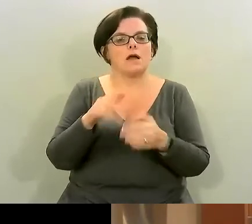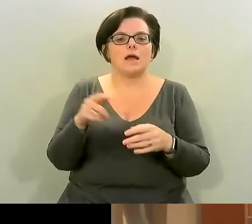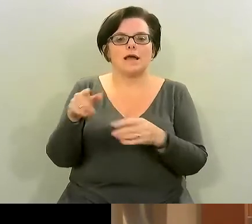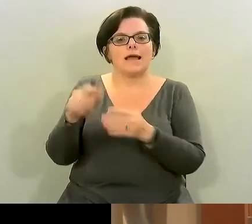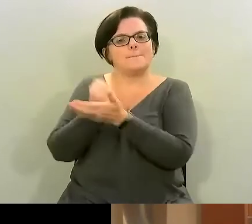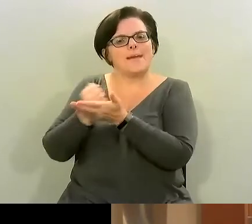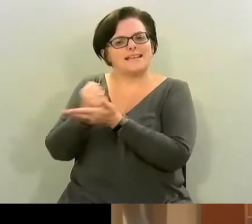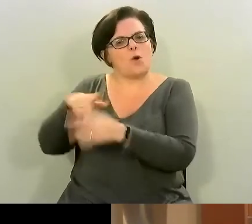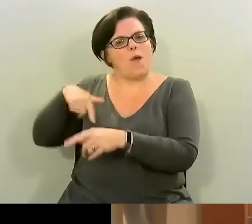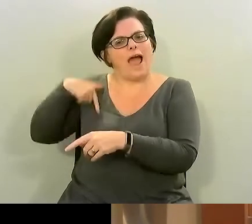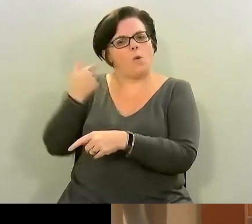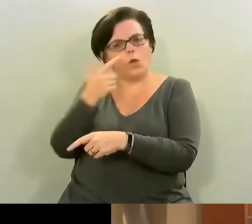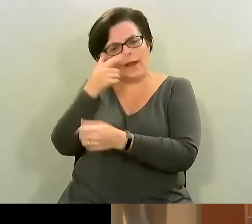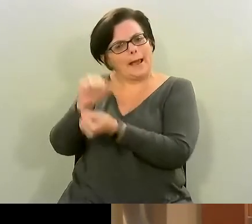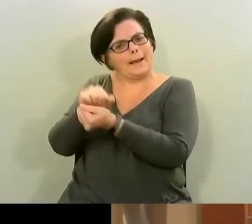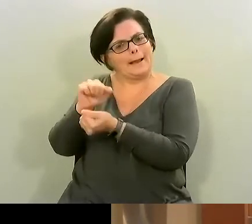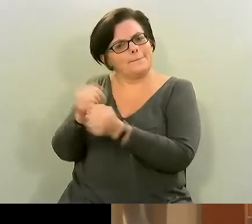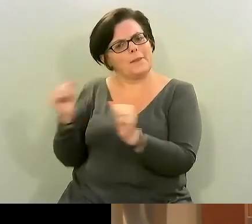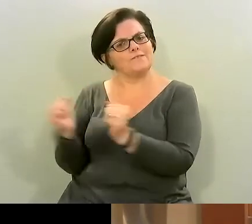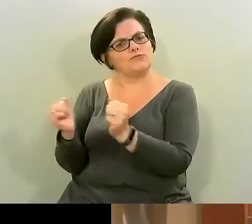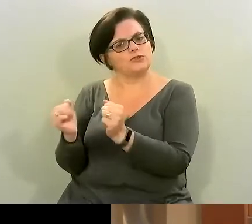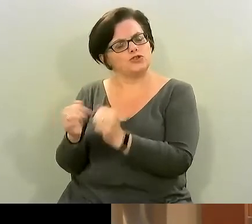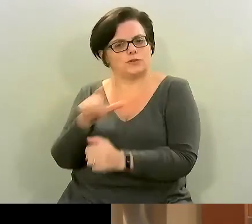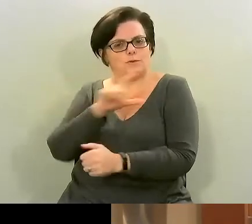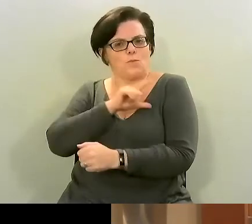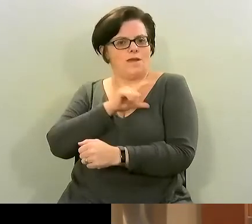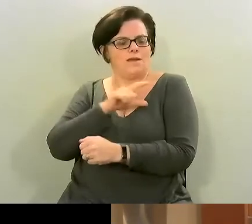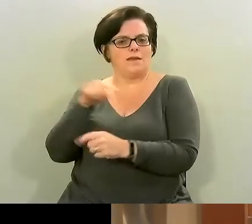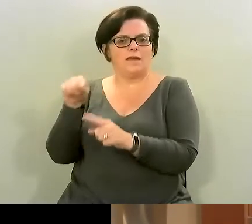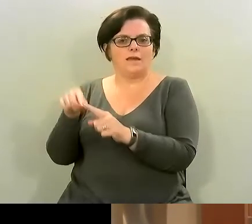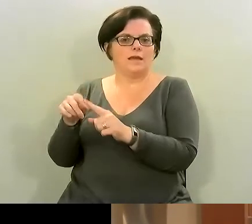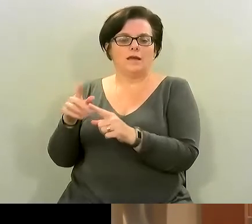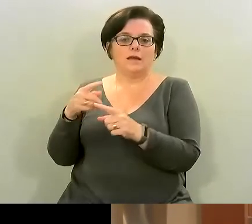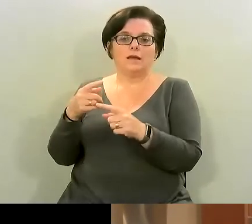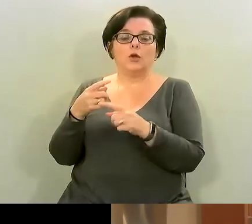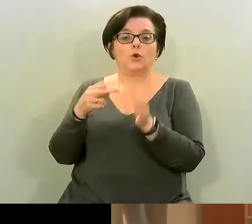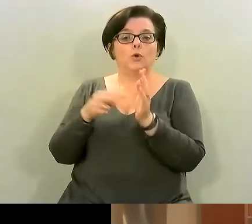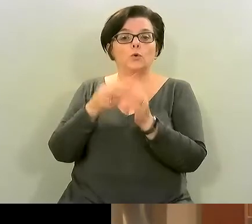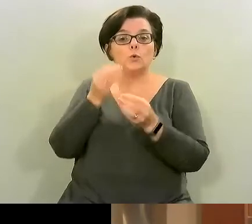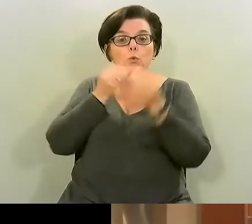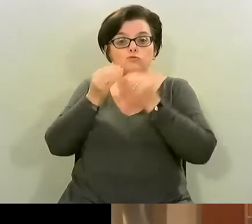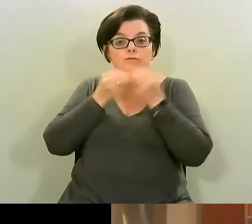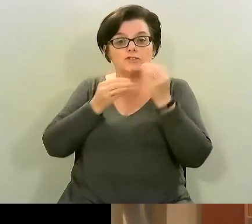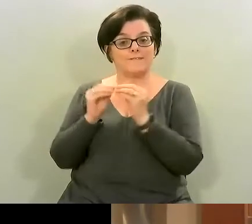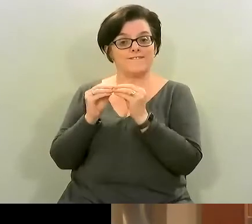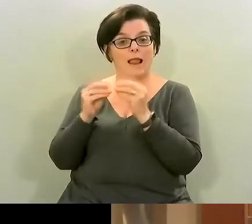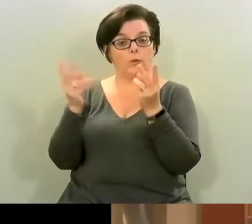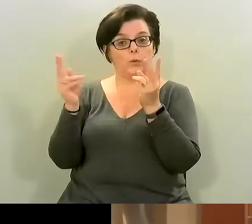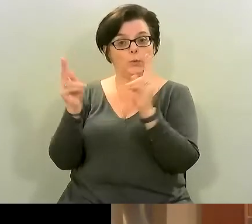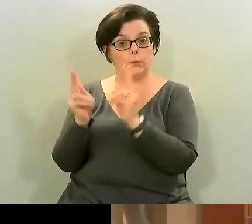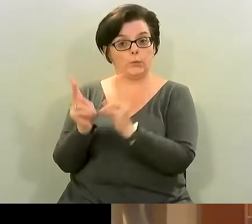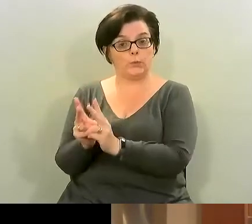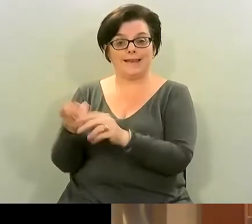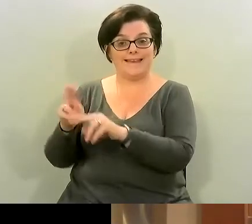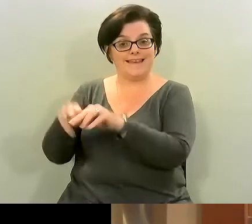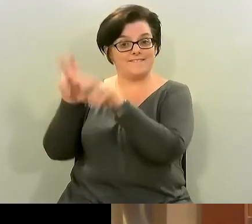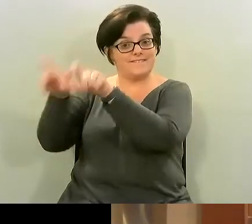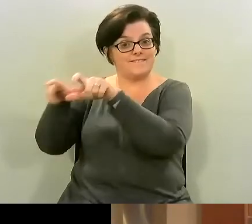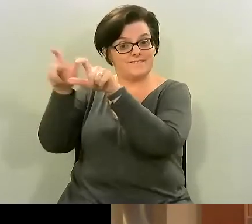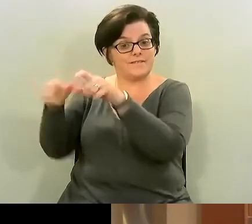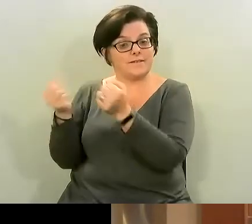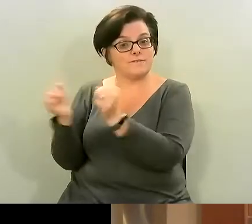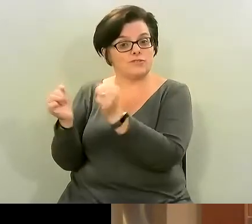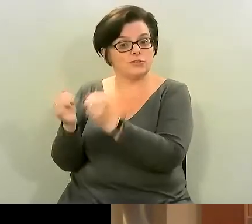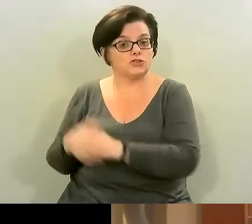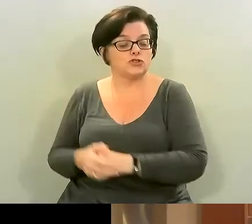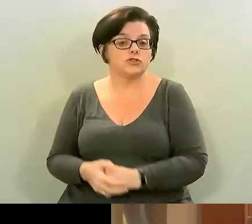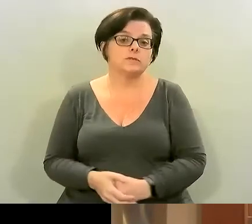in the fridge um because she's worried that what does the nutritional value diminish as you leave it in that's a